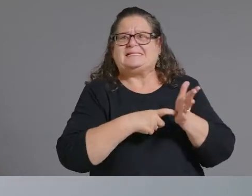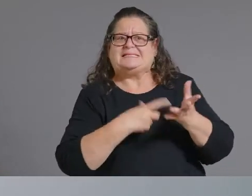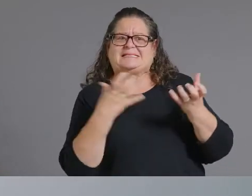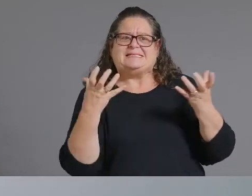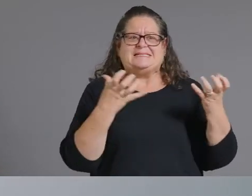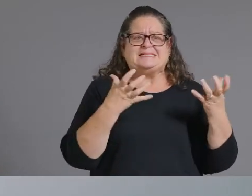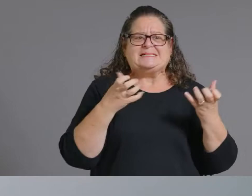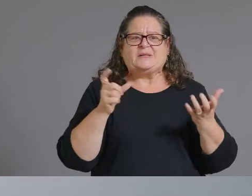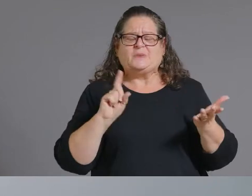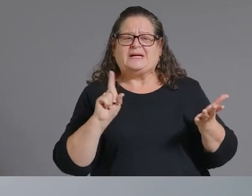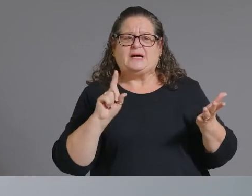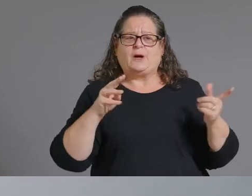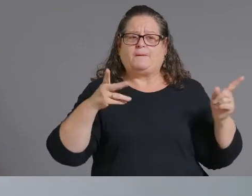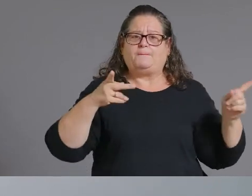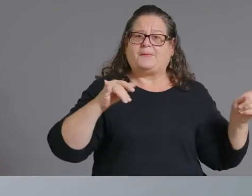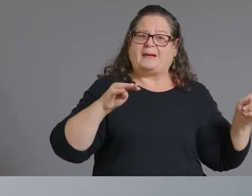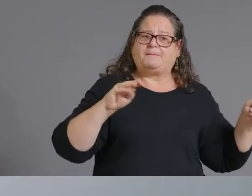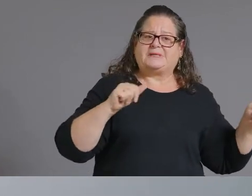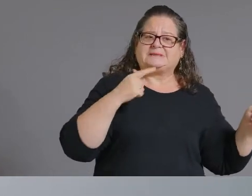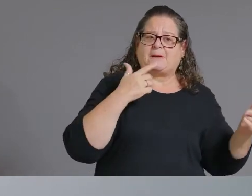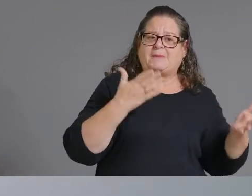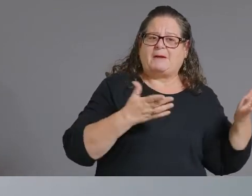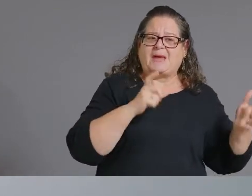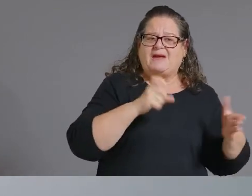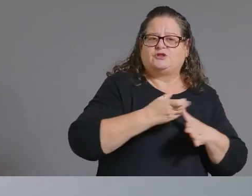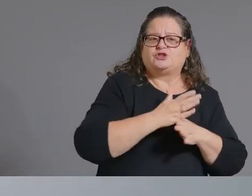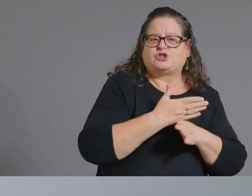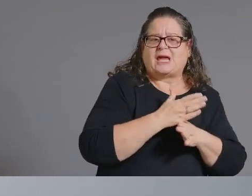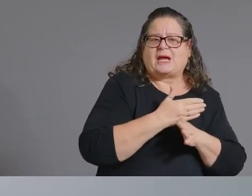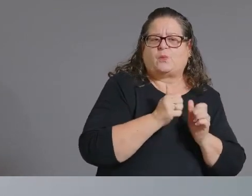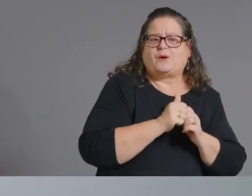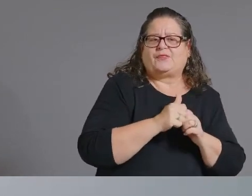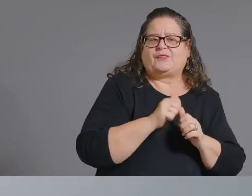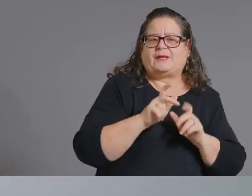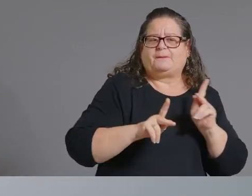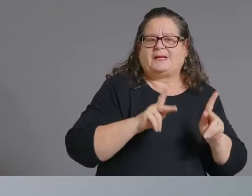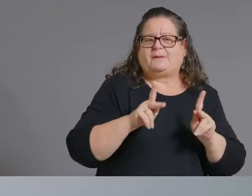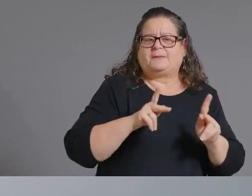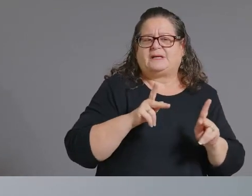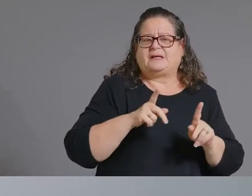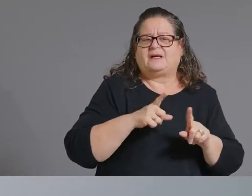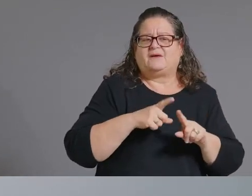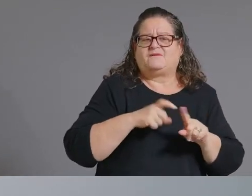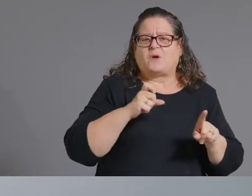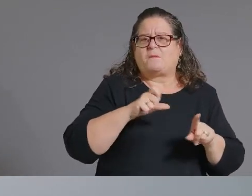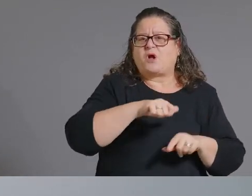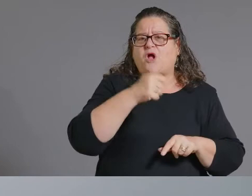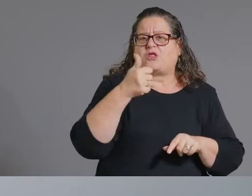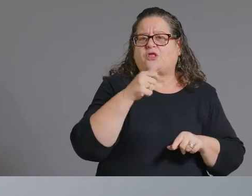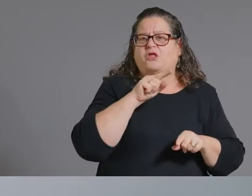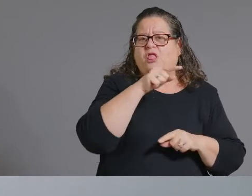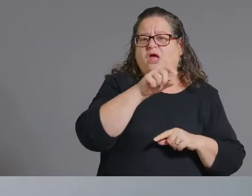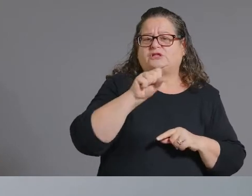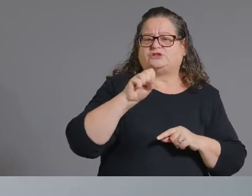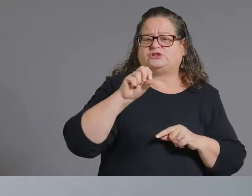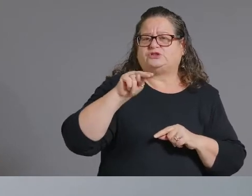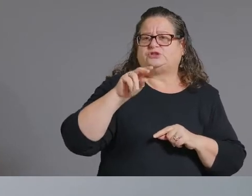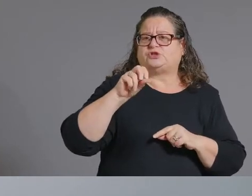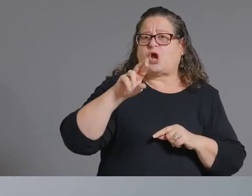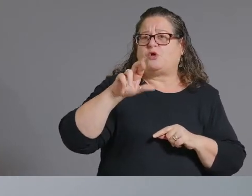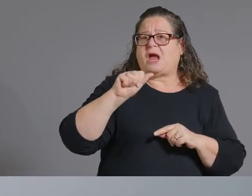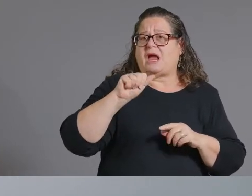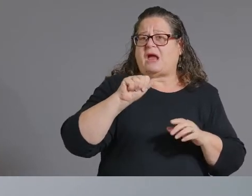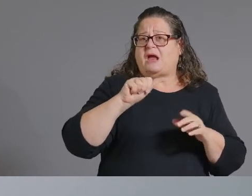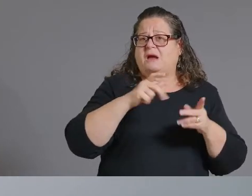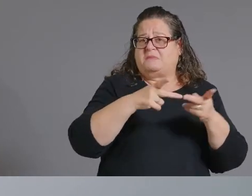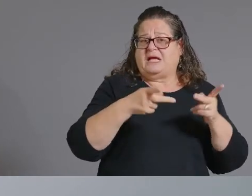the folks down in sonora um what do you think about that is that a possibility is that something the state's looking at is that something that we might want